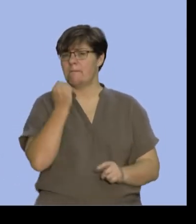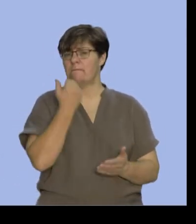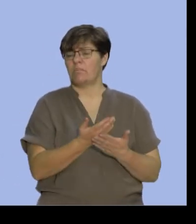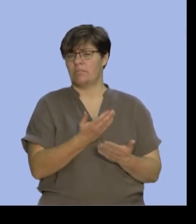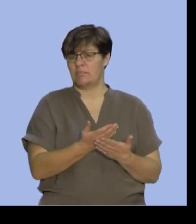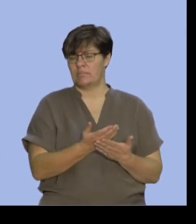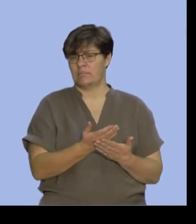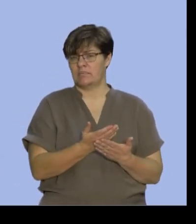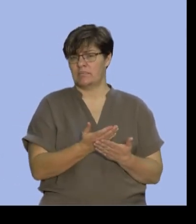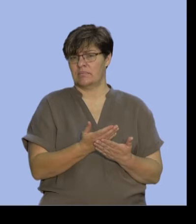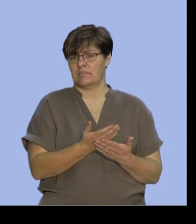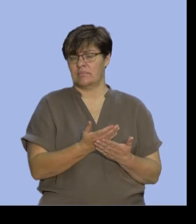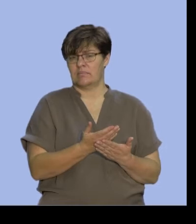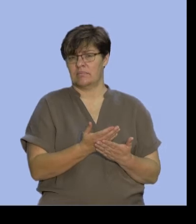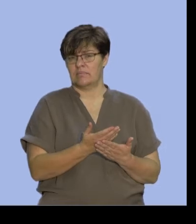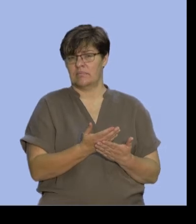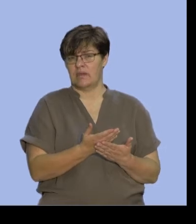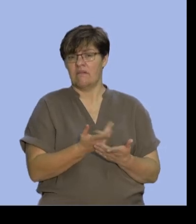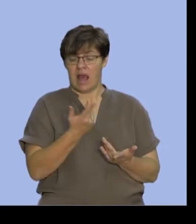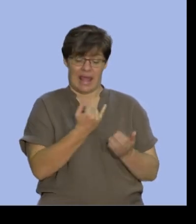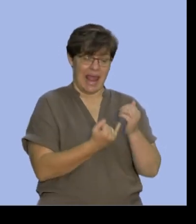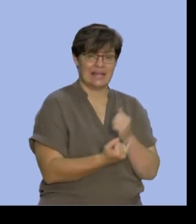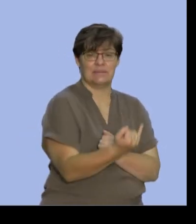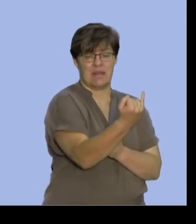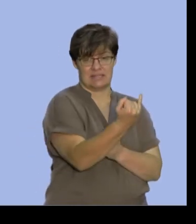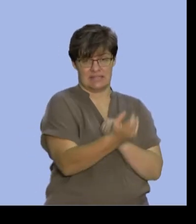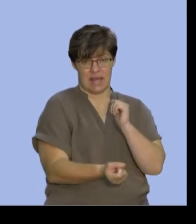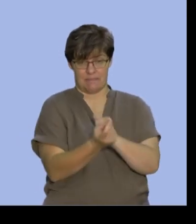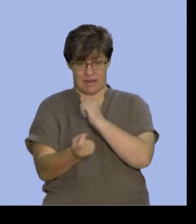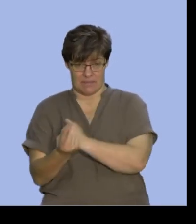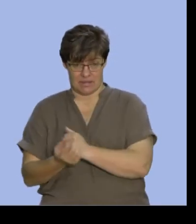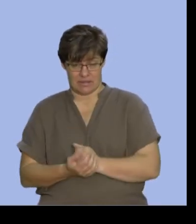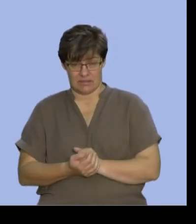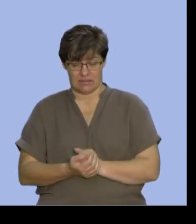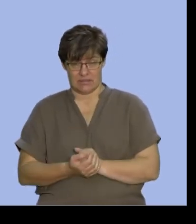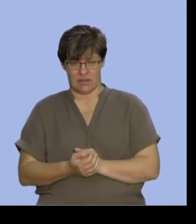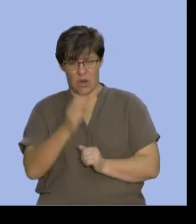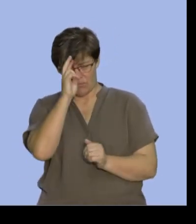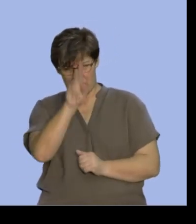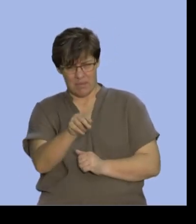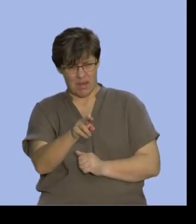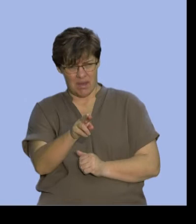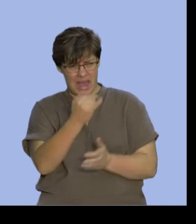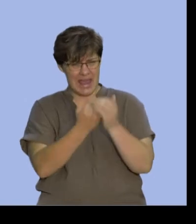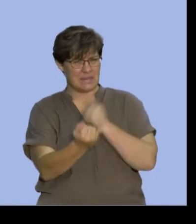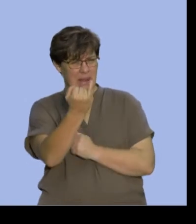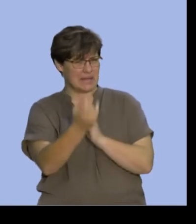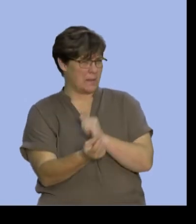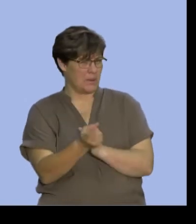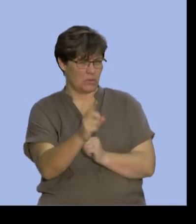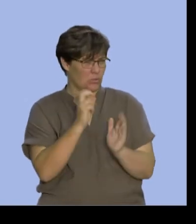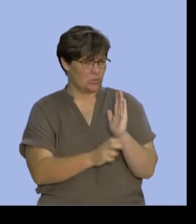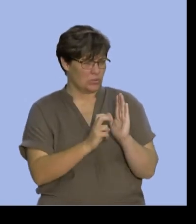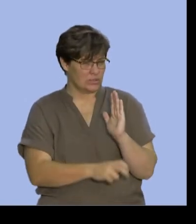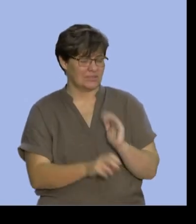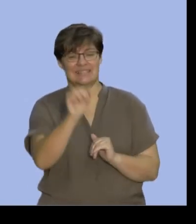independent events. Now, do you remember what the rule for independent events is? Well, that's right.